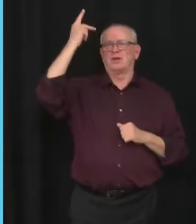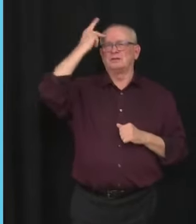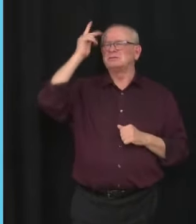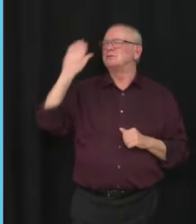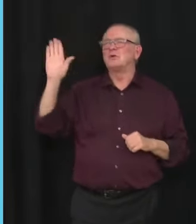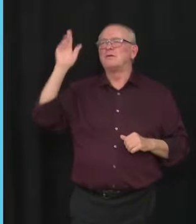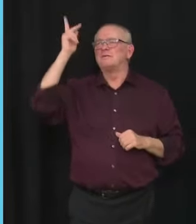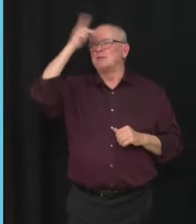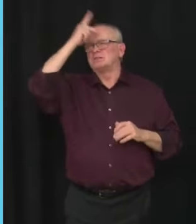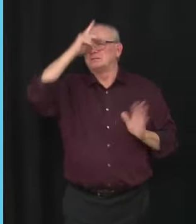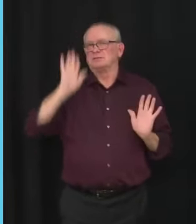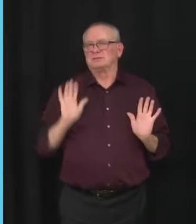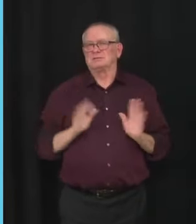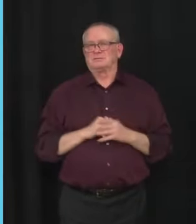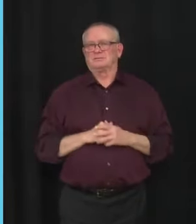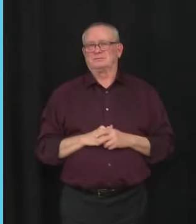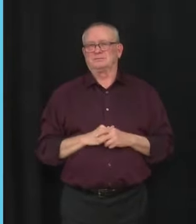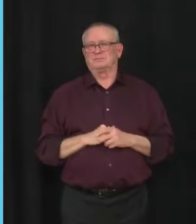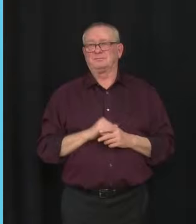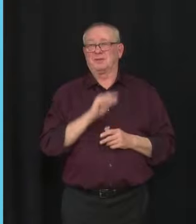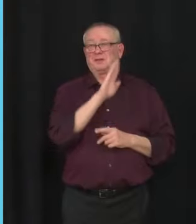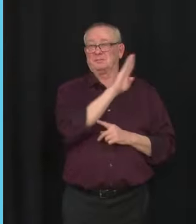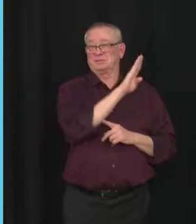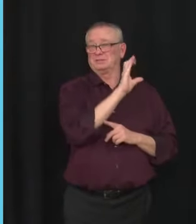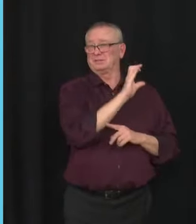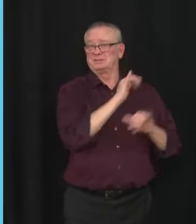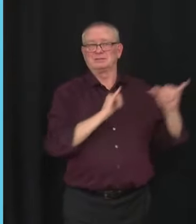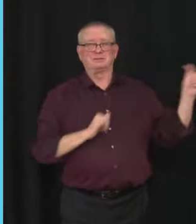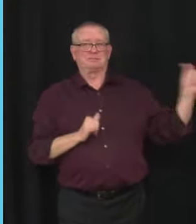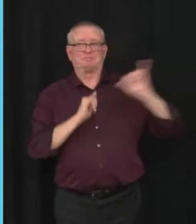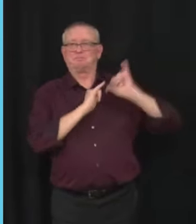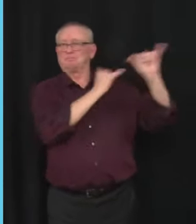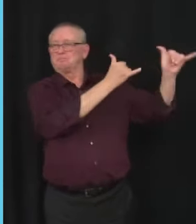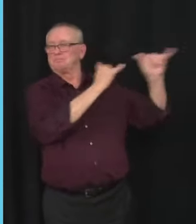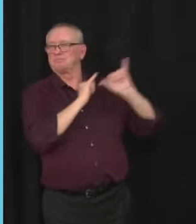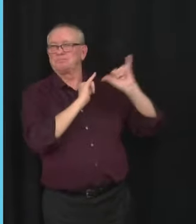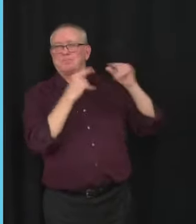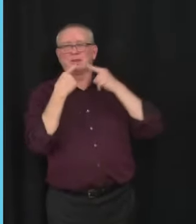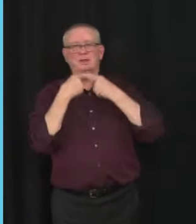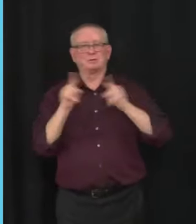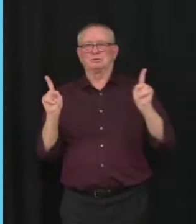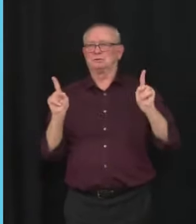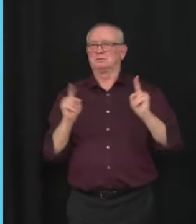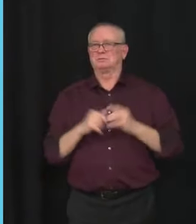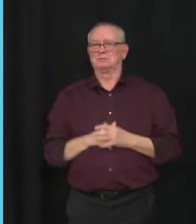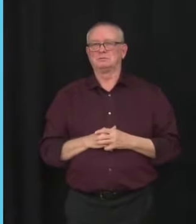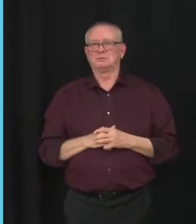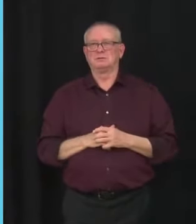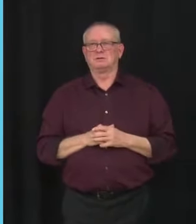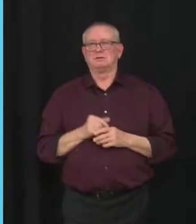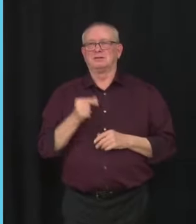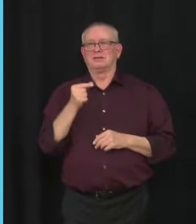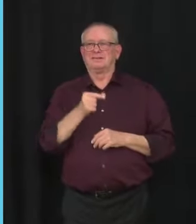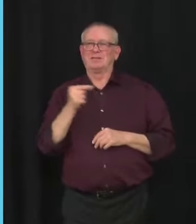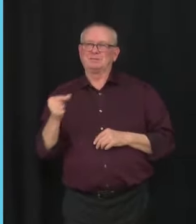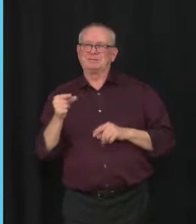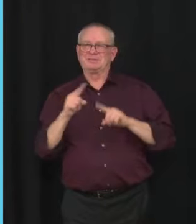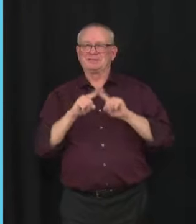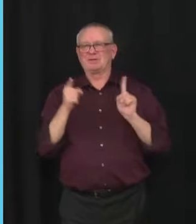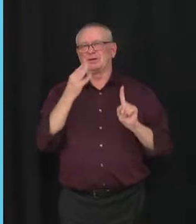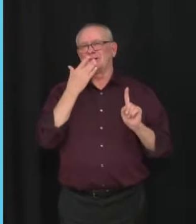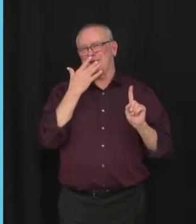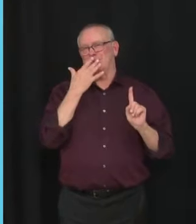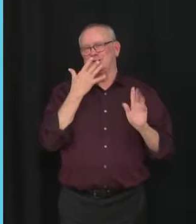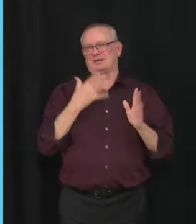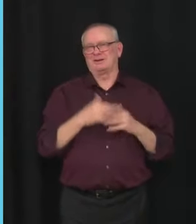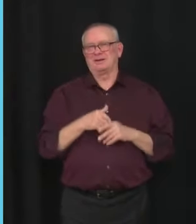Columbia has announced effectively exactly the same approach as Alberta. They have a government of a different stripe. This has nothing to do with